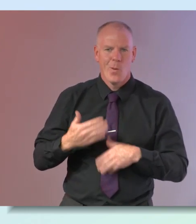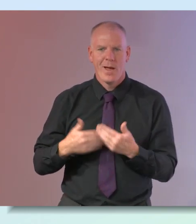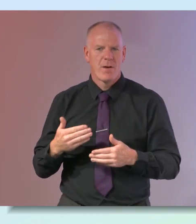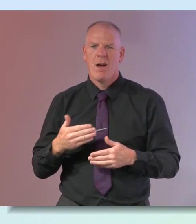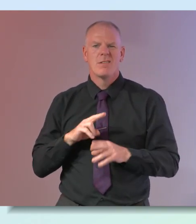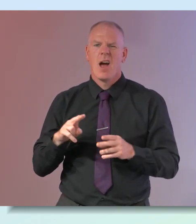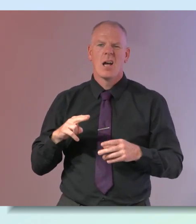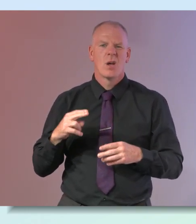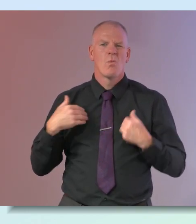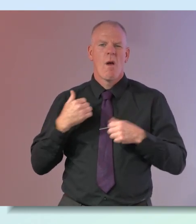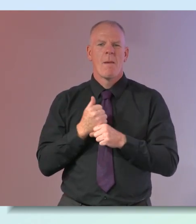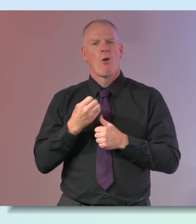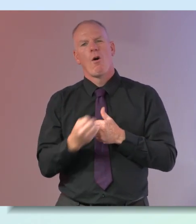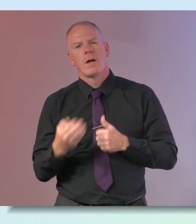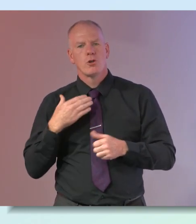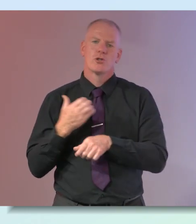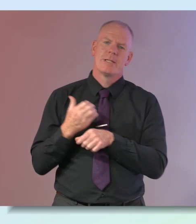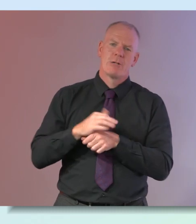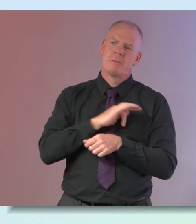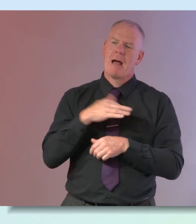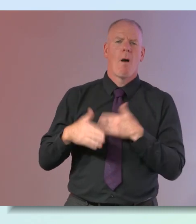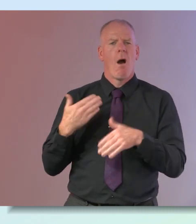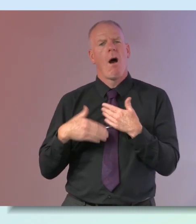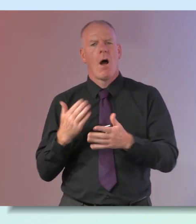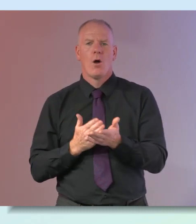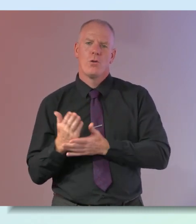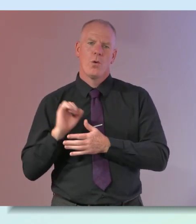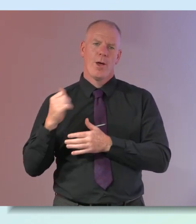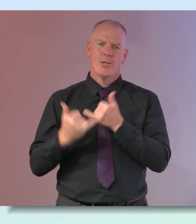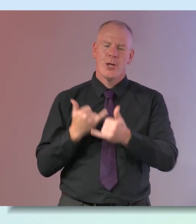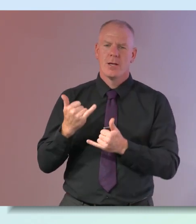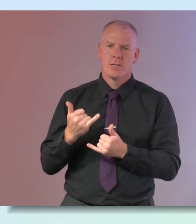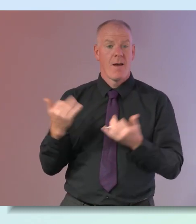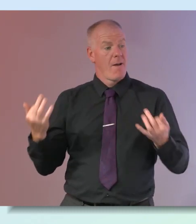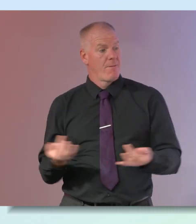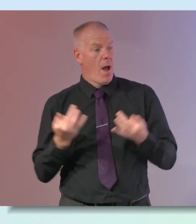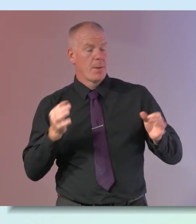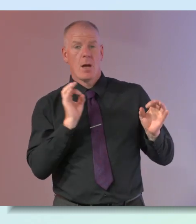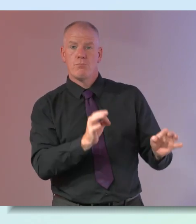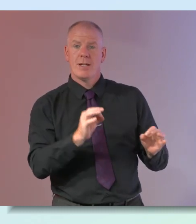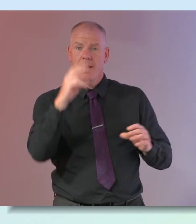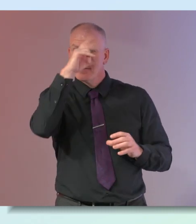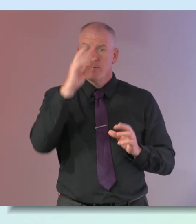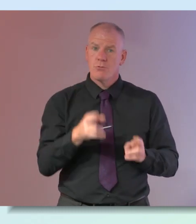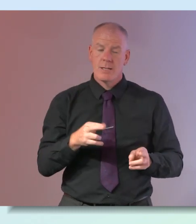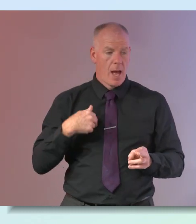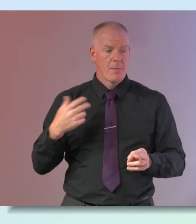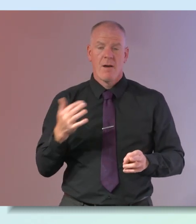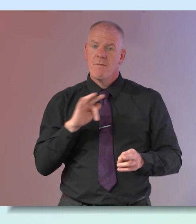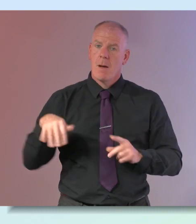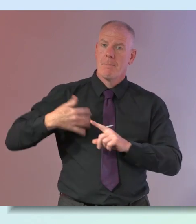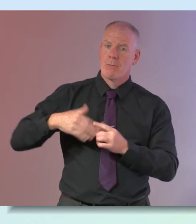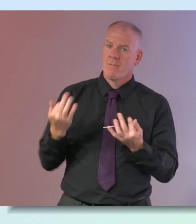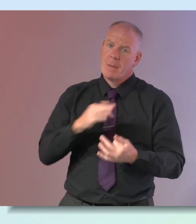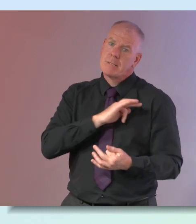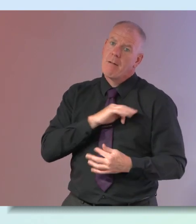they're not ponderous they're just continuing as they were through the decades and actually farming is a very good example of that and i'm from a farming background